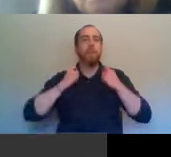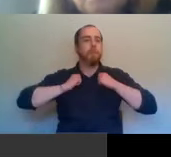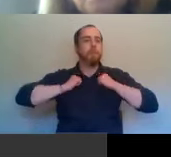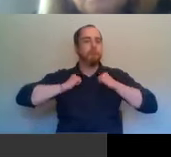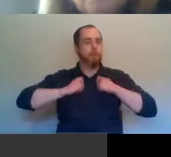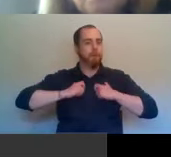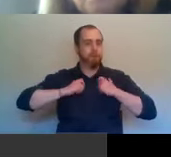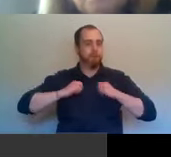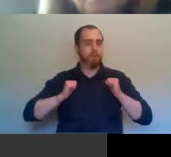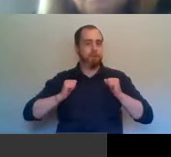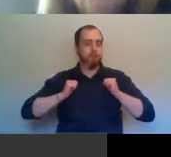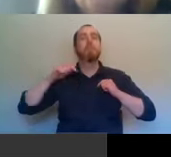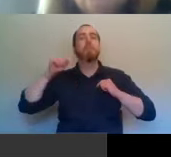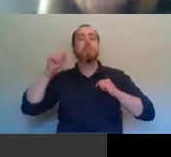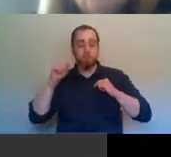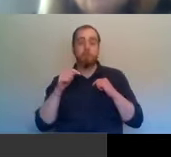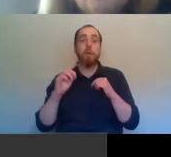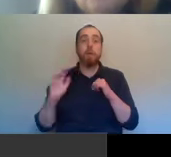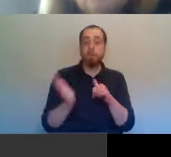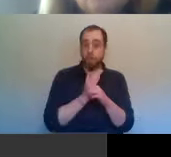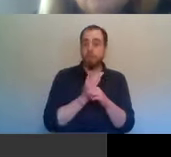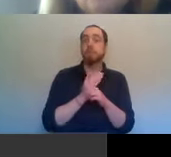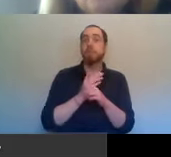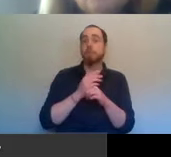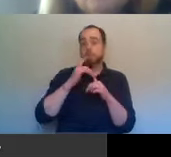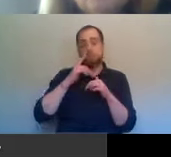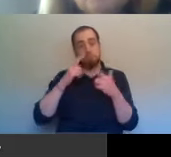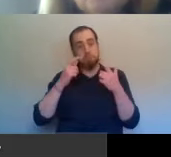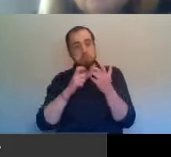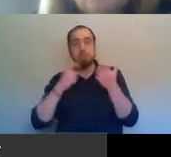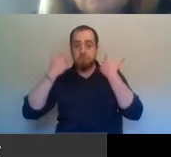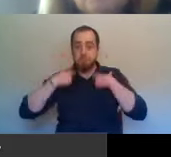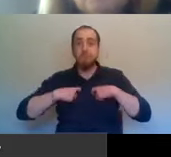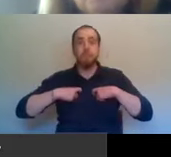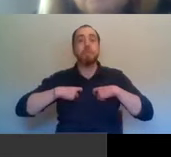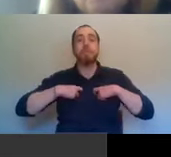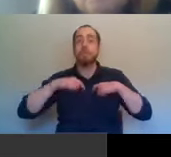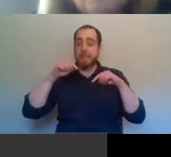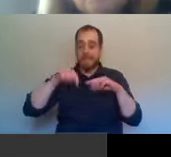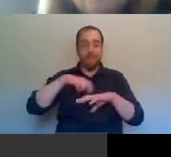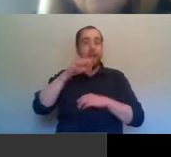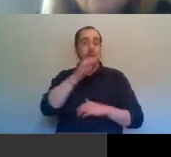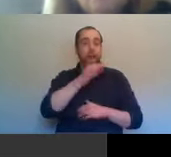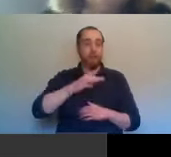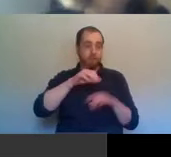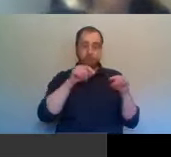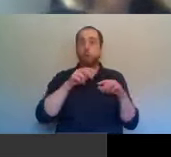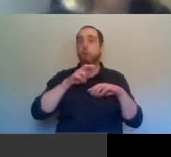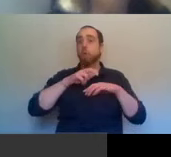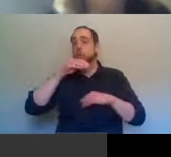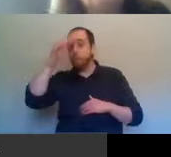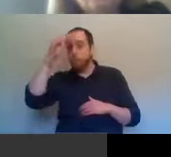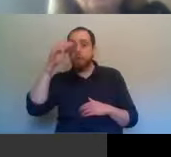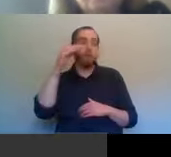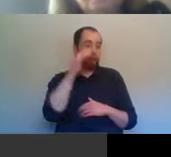barristers on these islands, you know, were women. And, know, I don't imagine that many people know about them. I don't know, are there plaques for